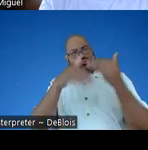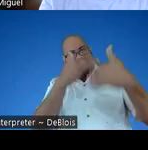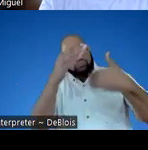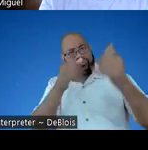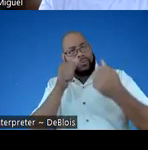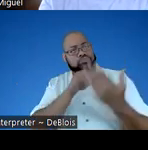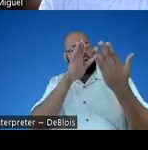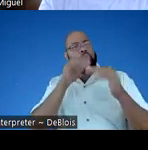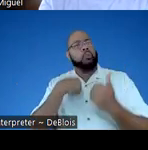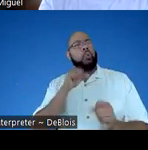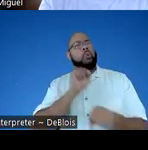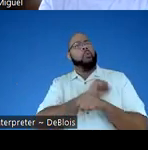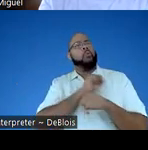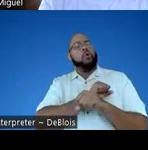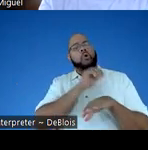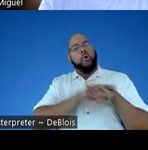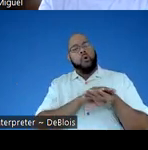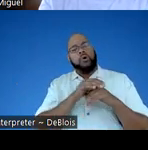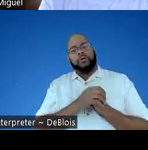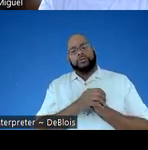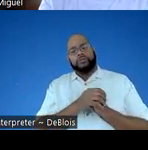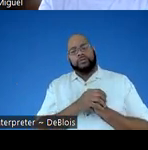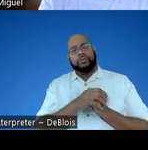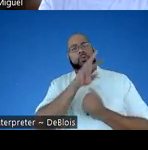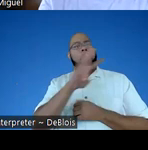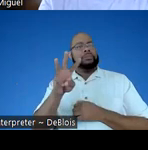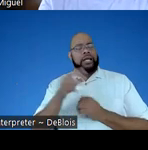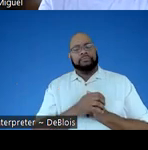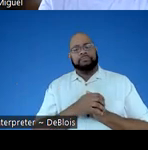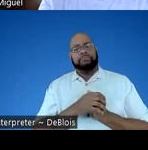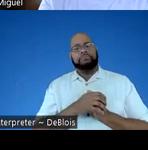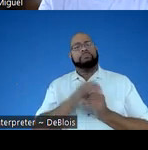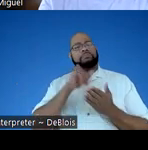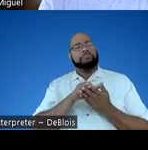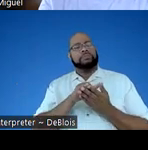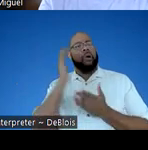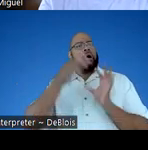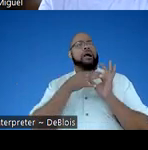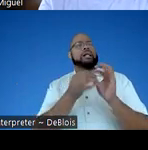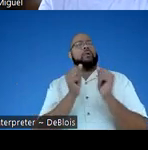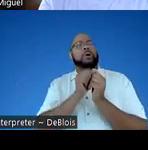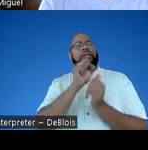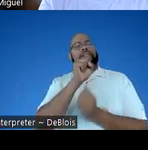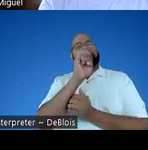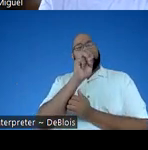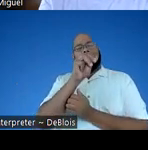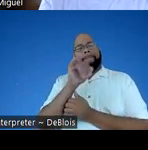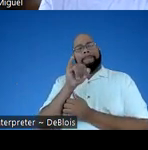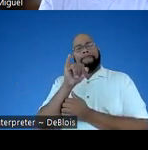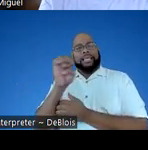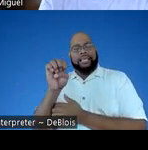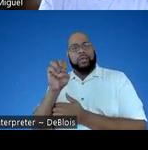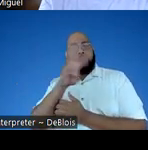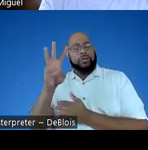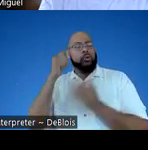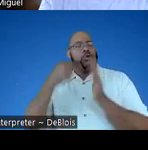and we're working on a website, and it will, it will connect to the STEMI website. But it is going